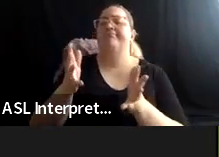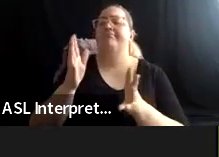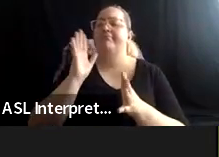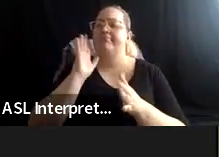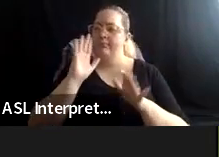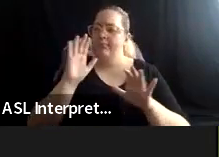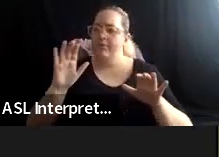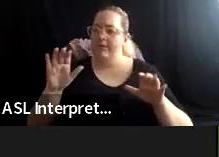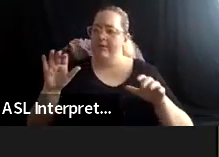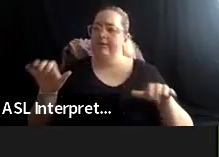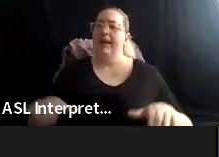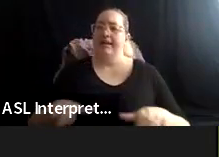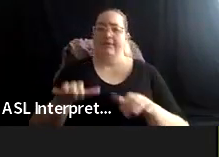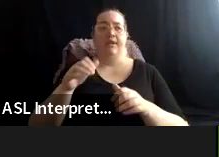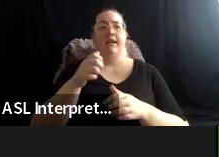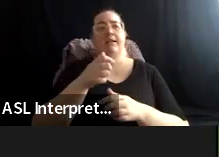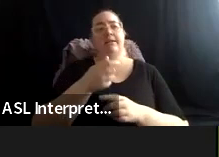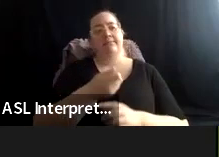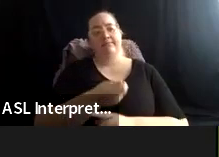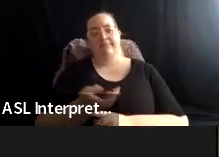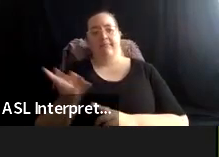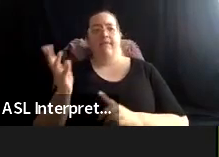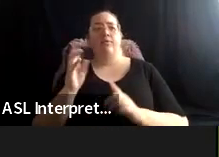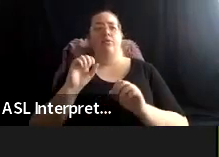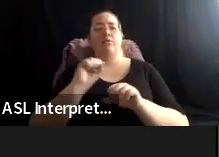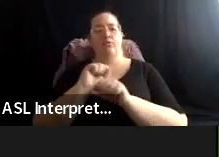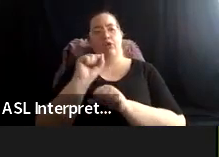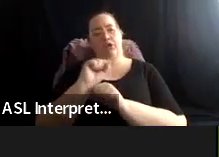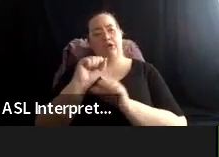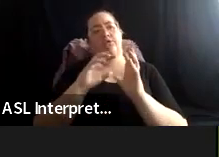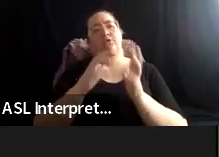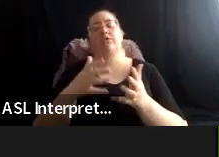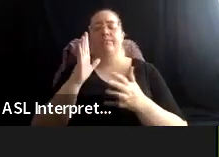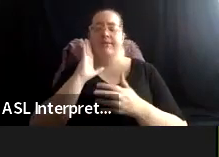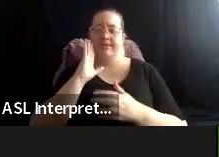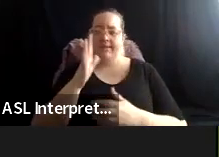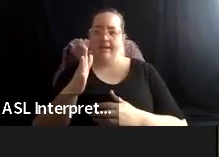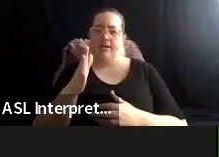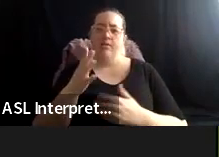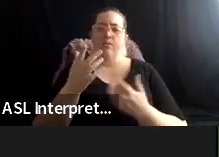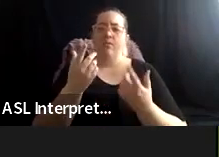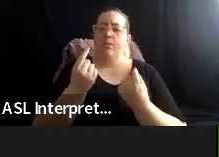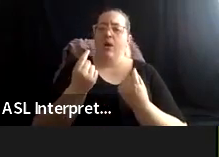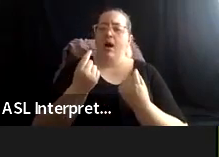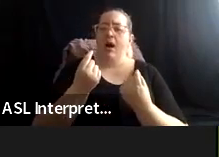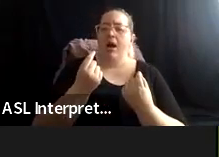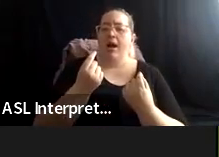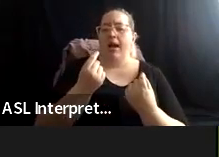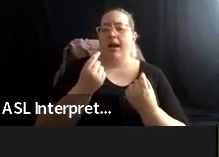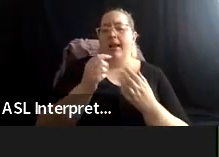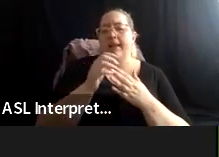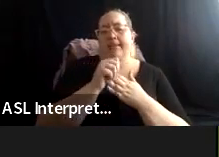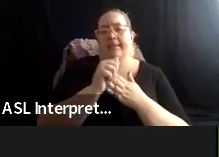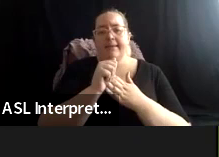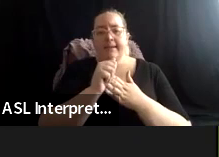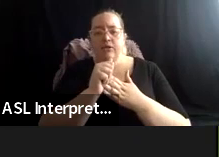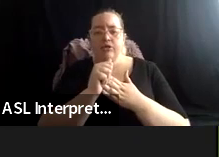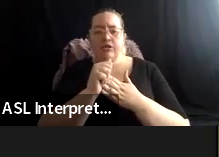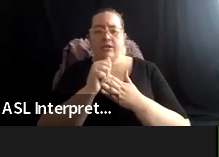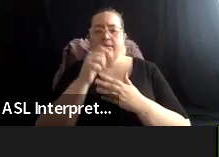of working groups that are going to move, um, that, uh, sense of what we should be doing and with what lends into, um,